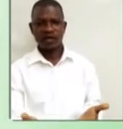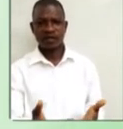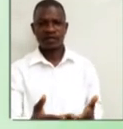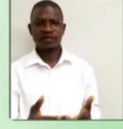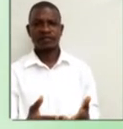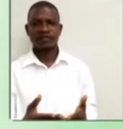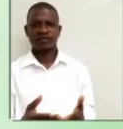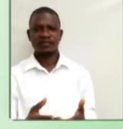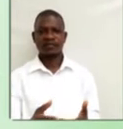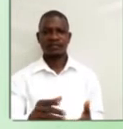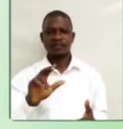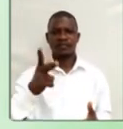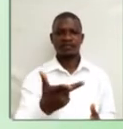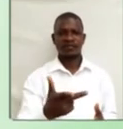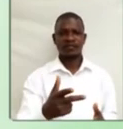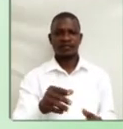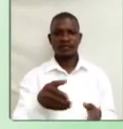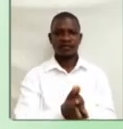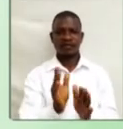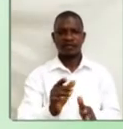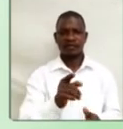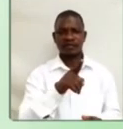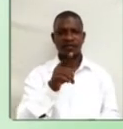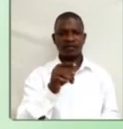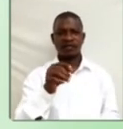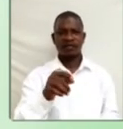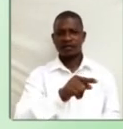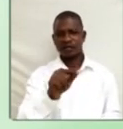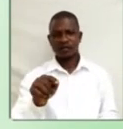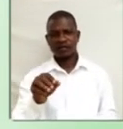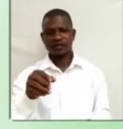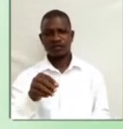Three. Ax. X underlined.